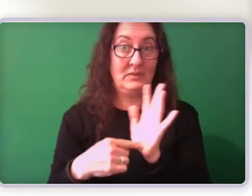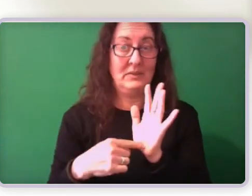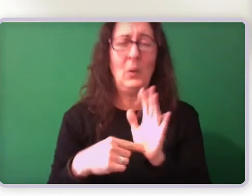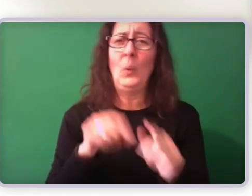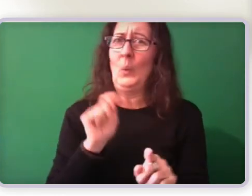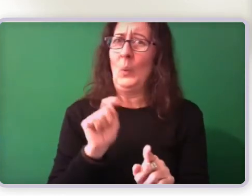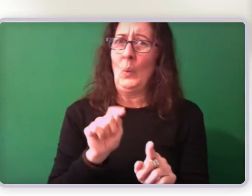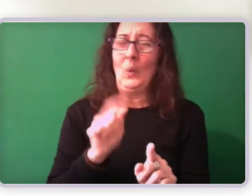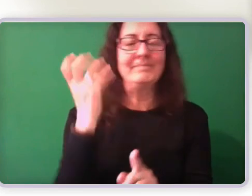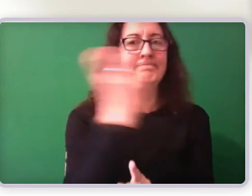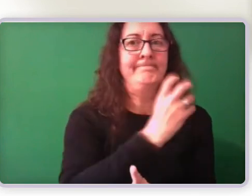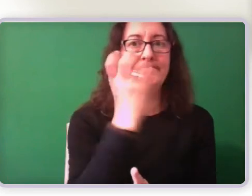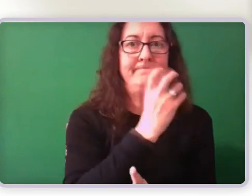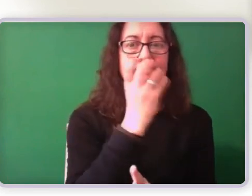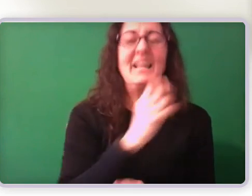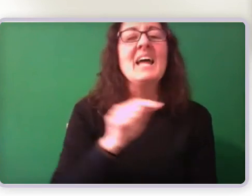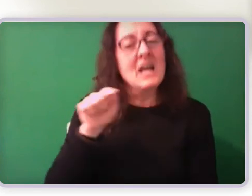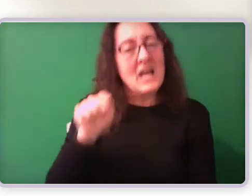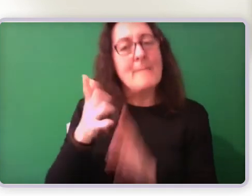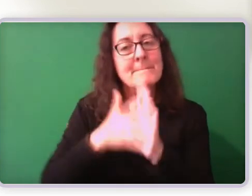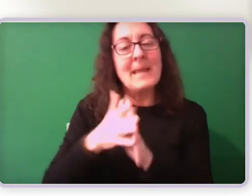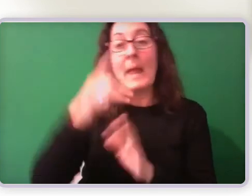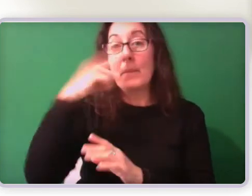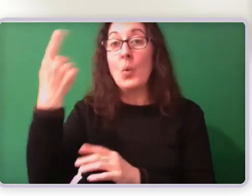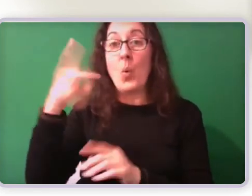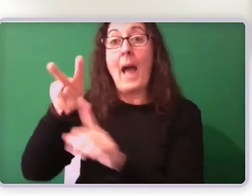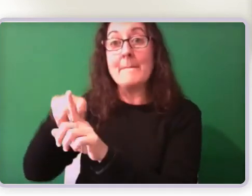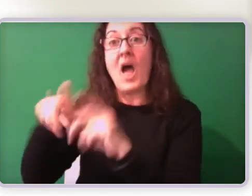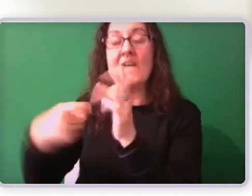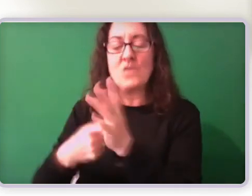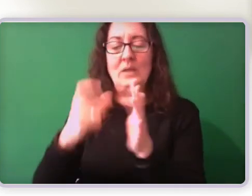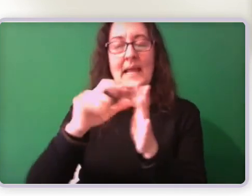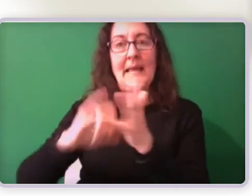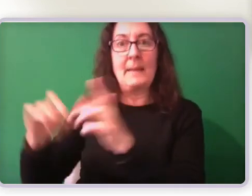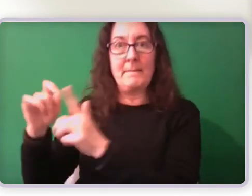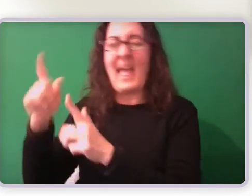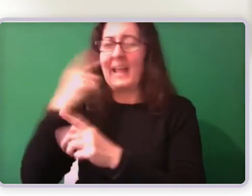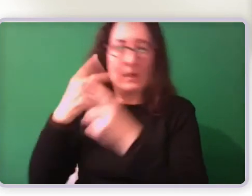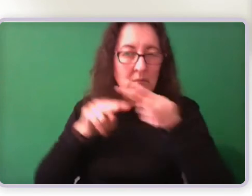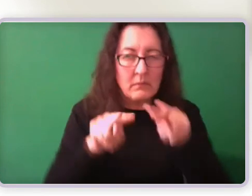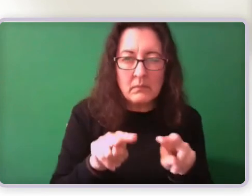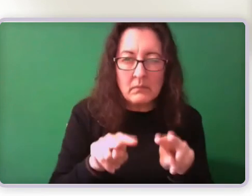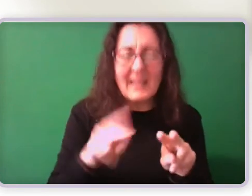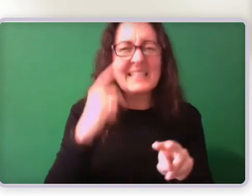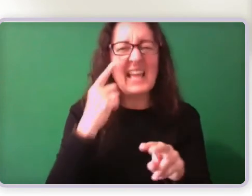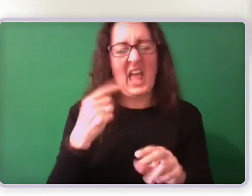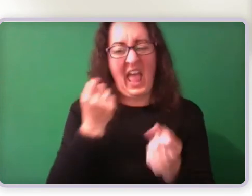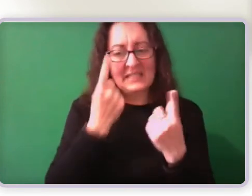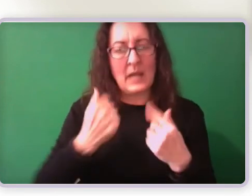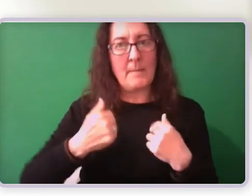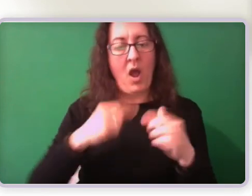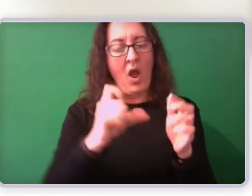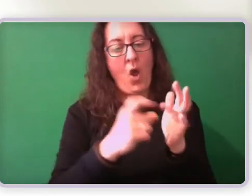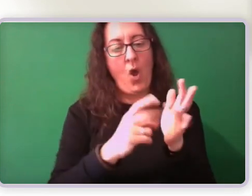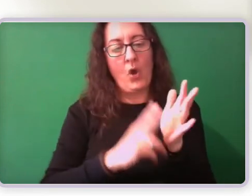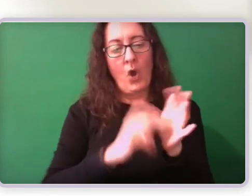to help understand their conditions and their impairments, help collect that information or put that information down in